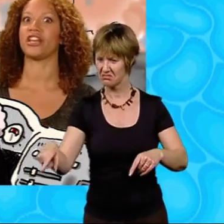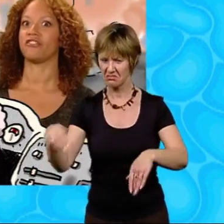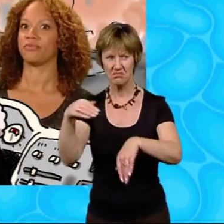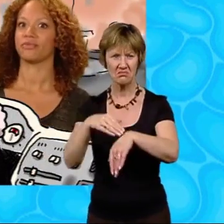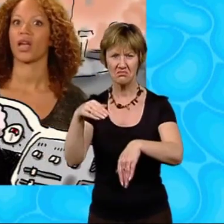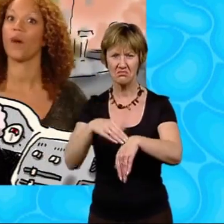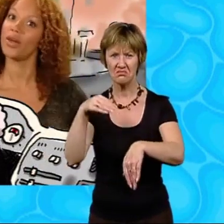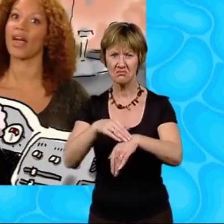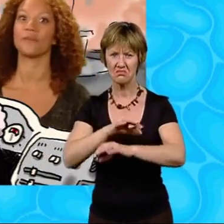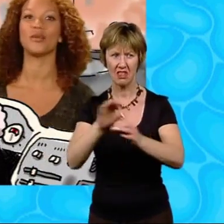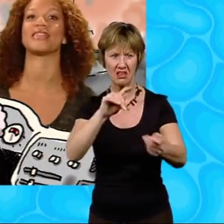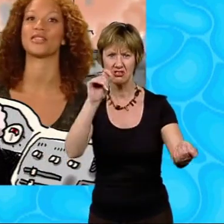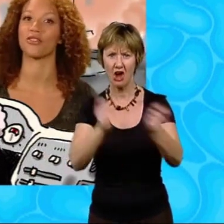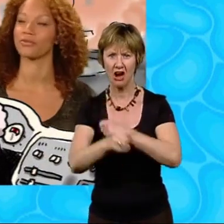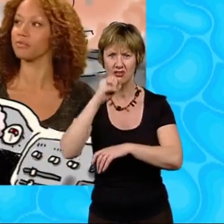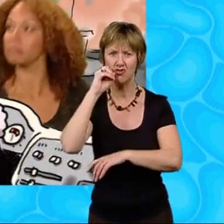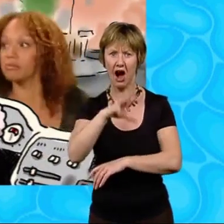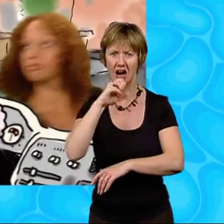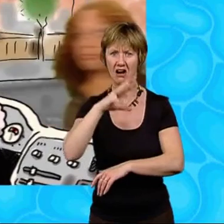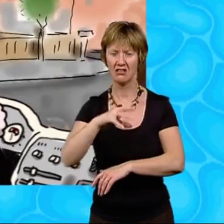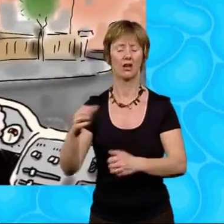mischief. And with that, we set off.